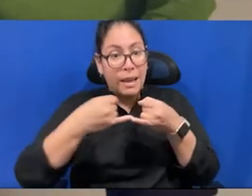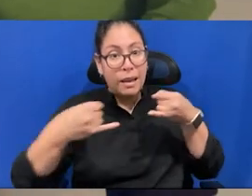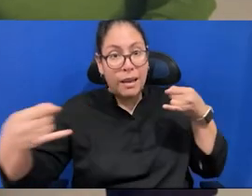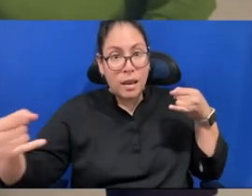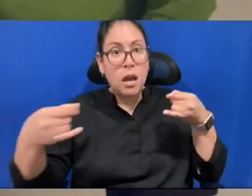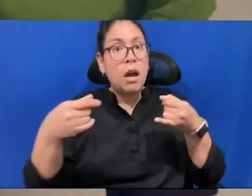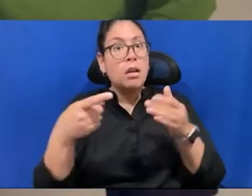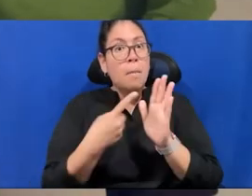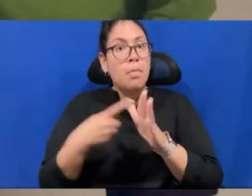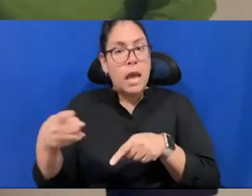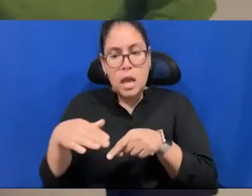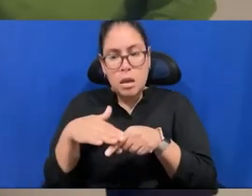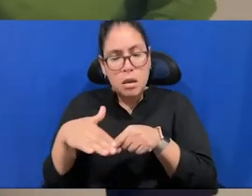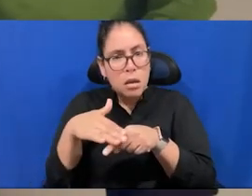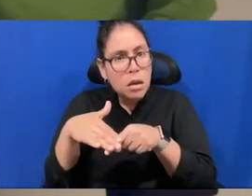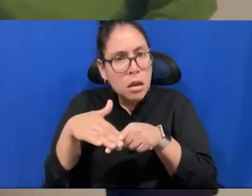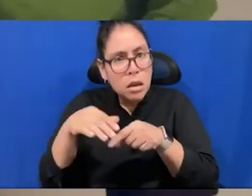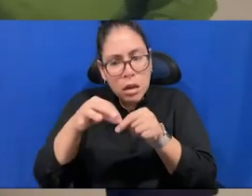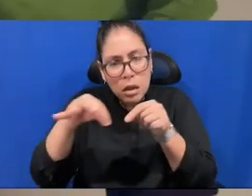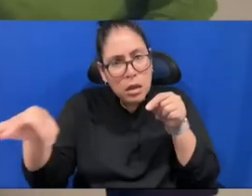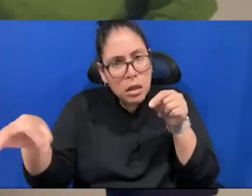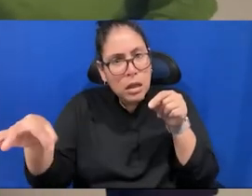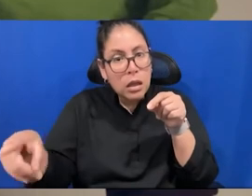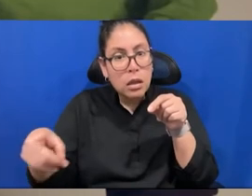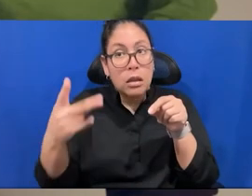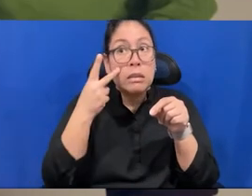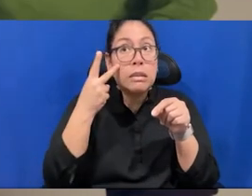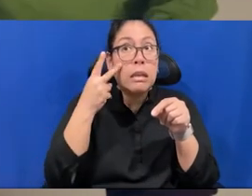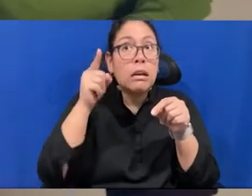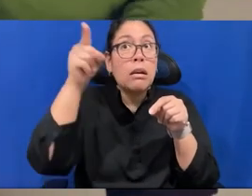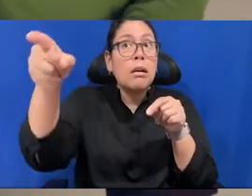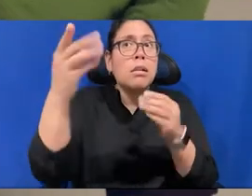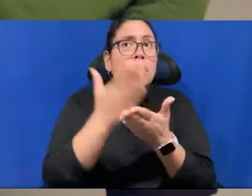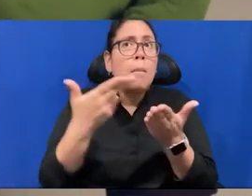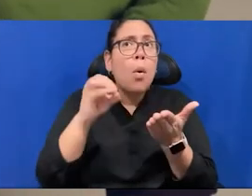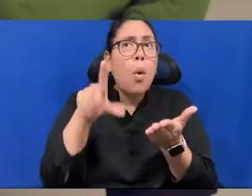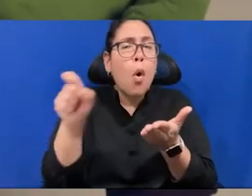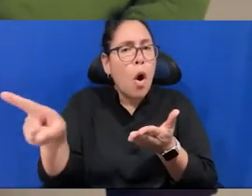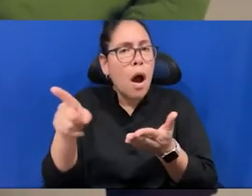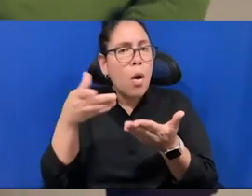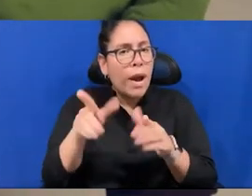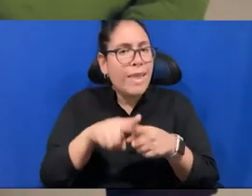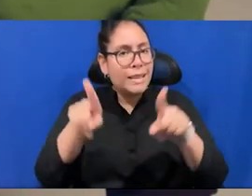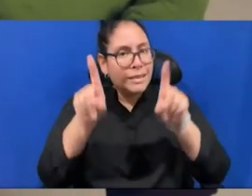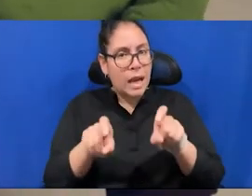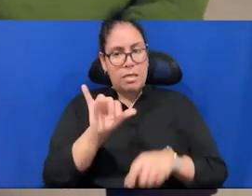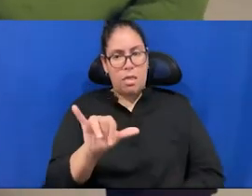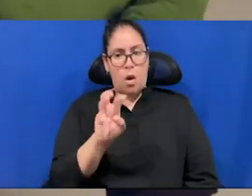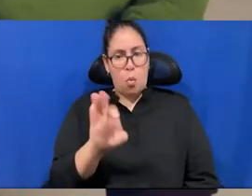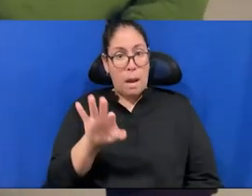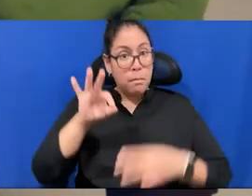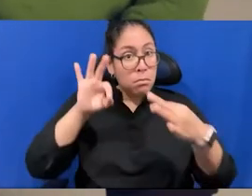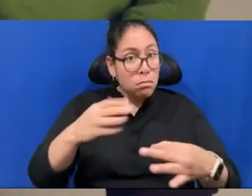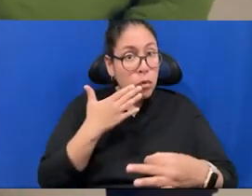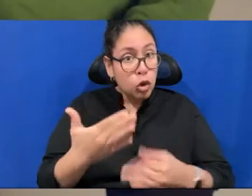you take the chord and move it like this to see if there is some imperfections, some holes on the web. Does he mean there are spiders who have learned, or a cheating spider,